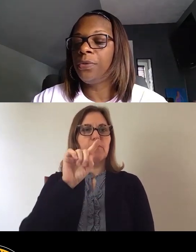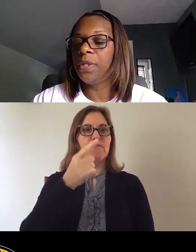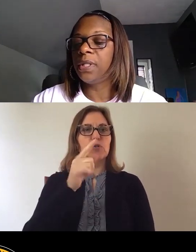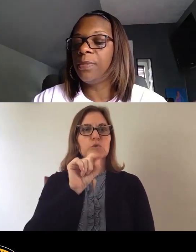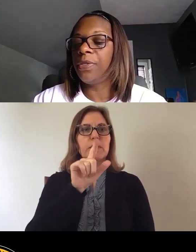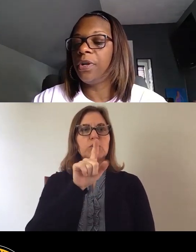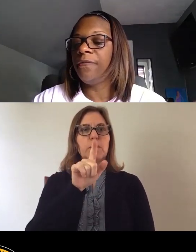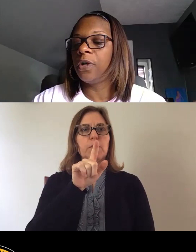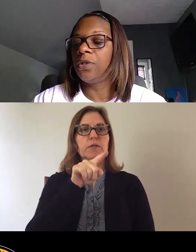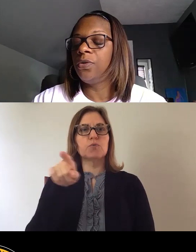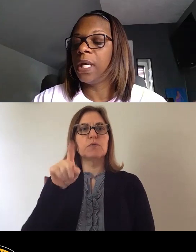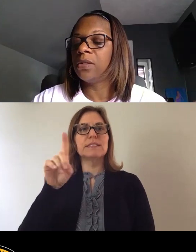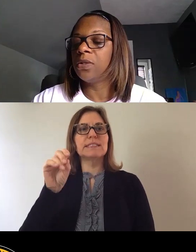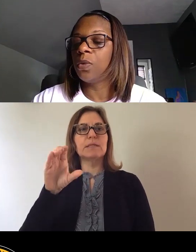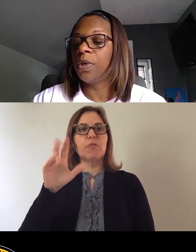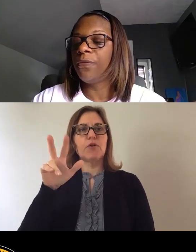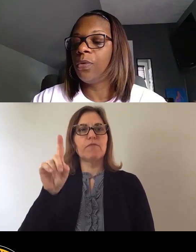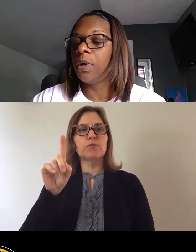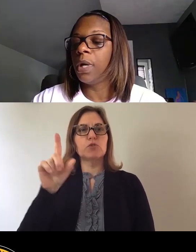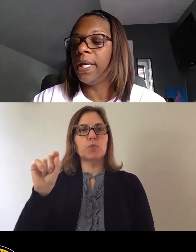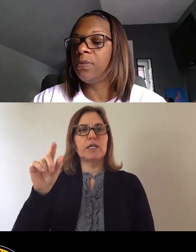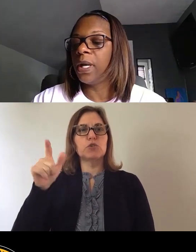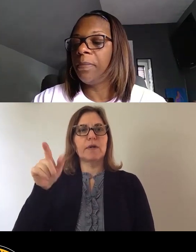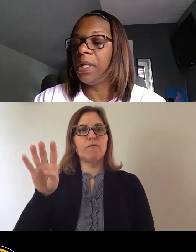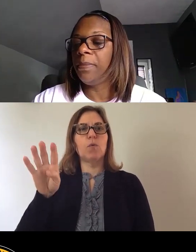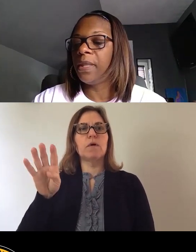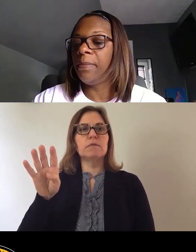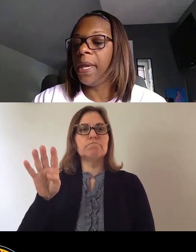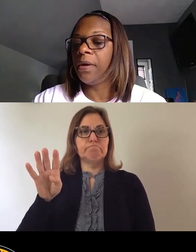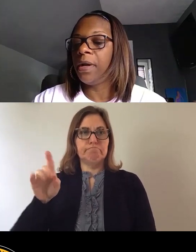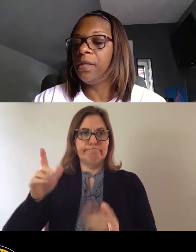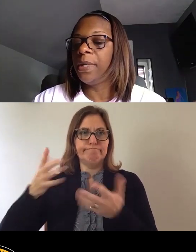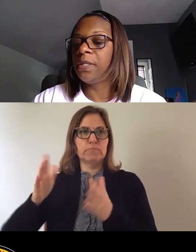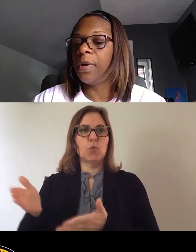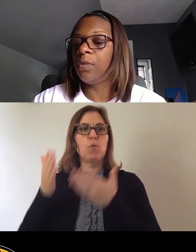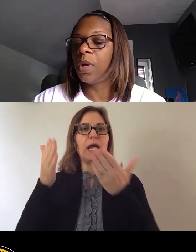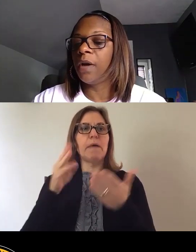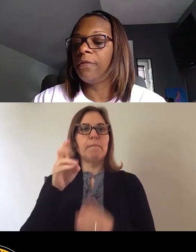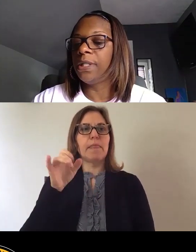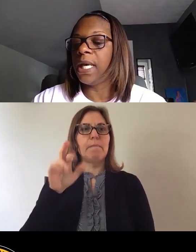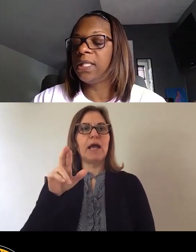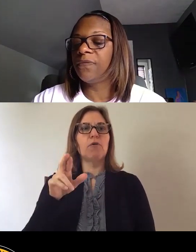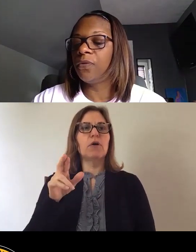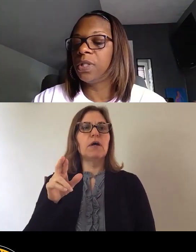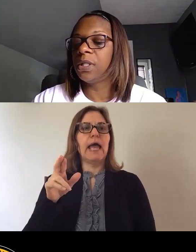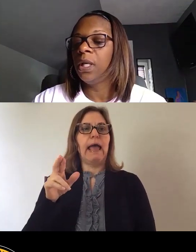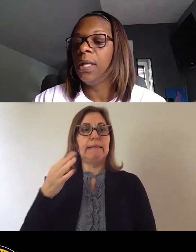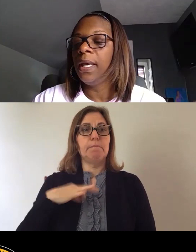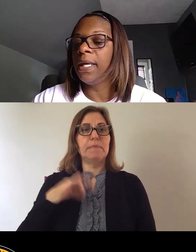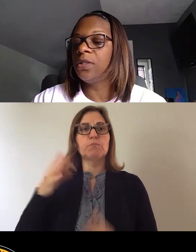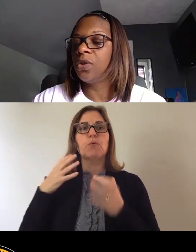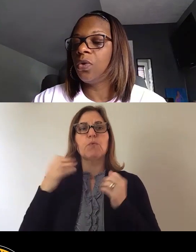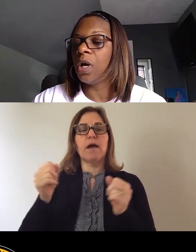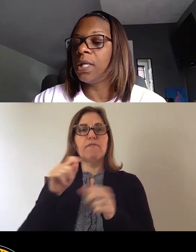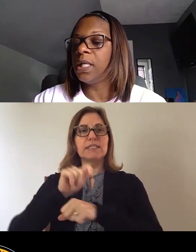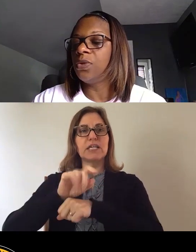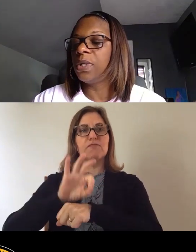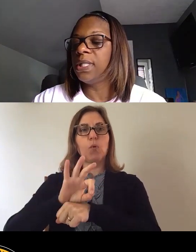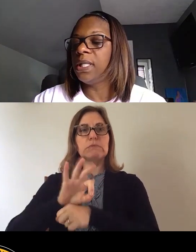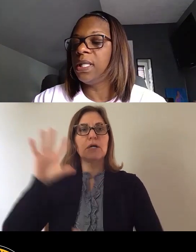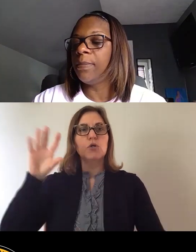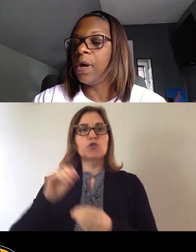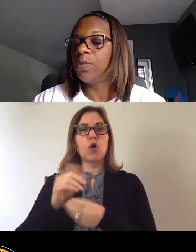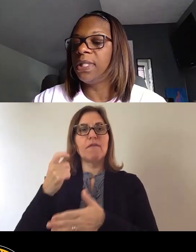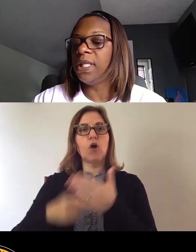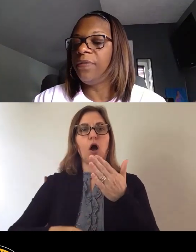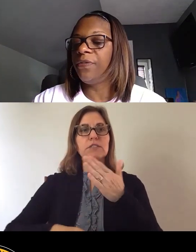through December 31, 2024, as recommended by the Mayor and the Pittsburgh Recovery Task Force as a total cost not